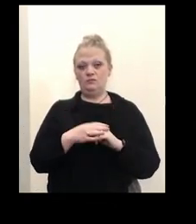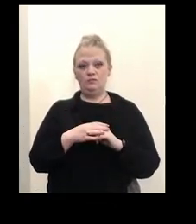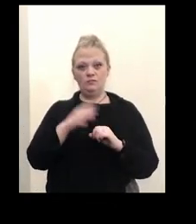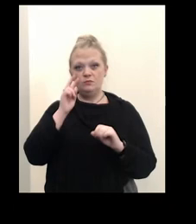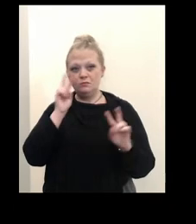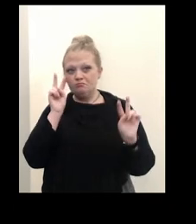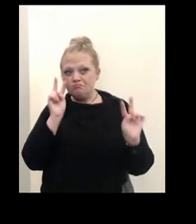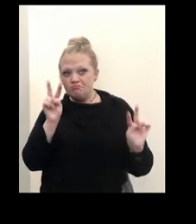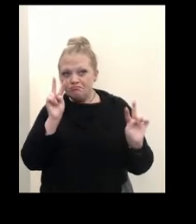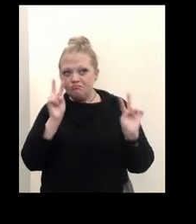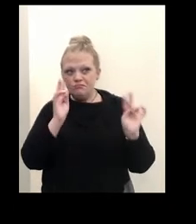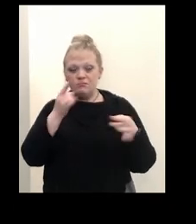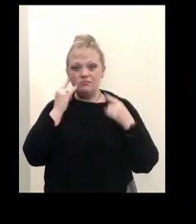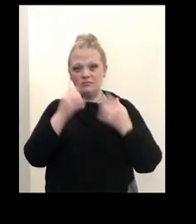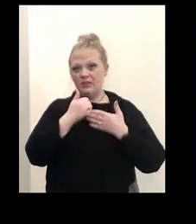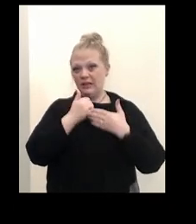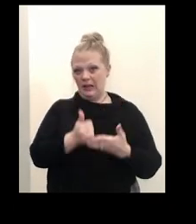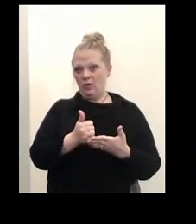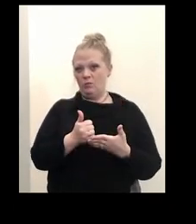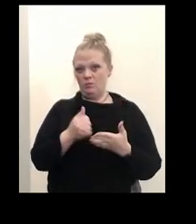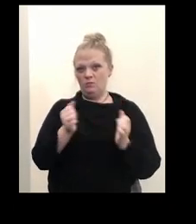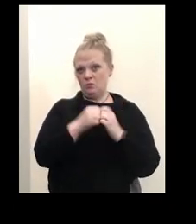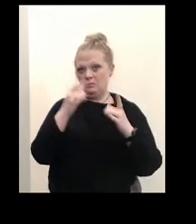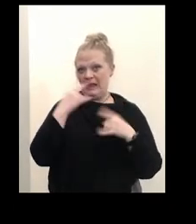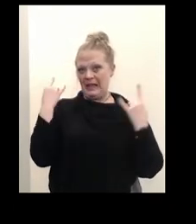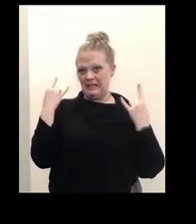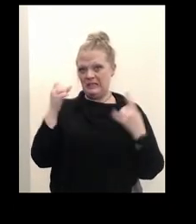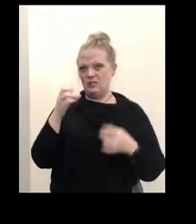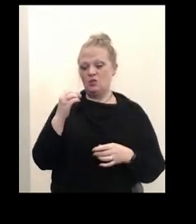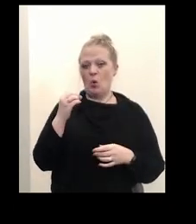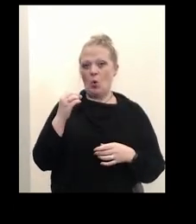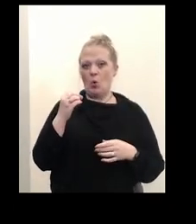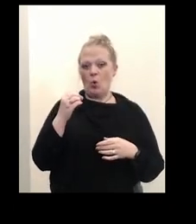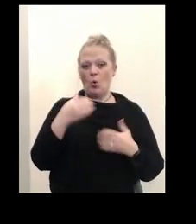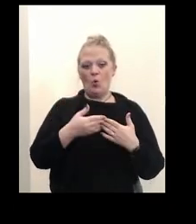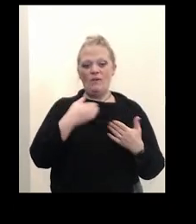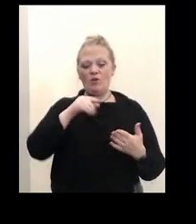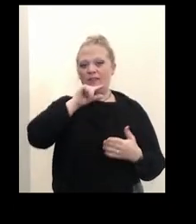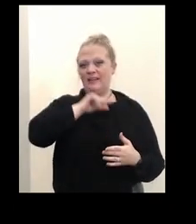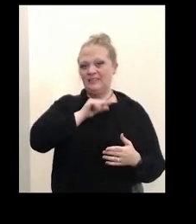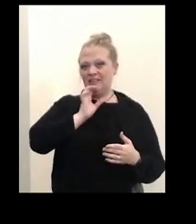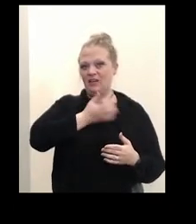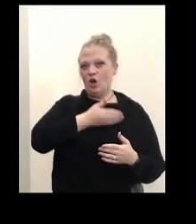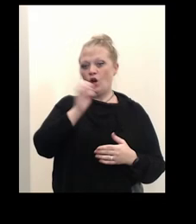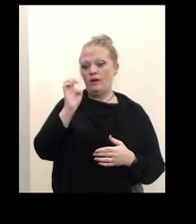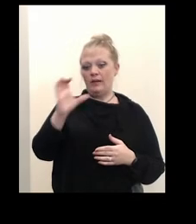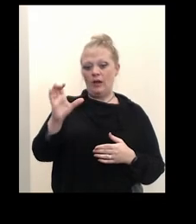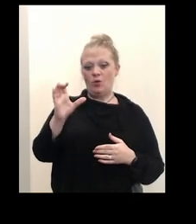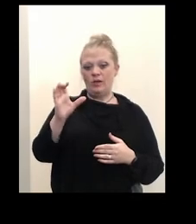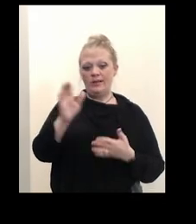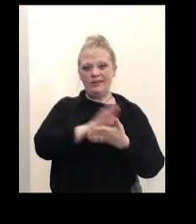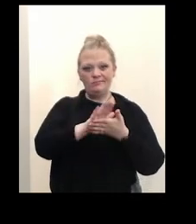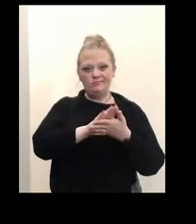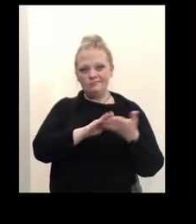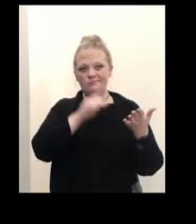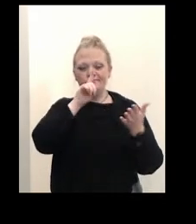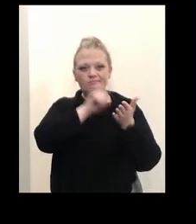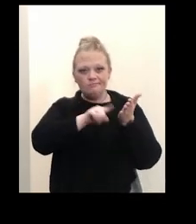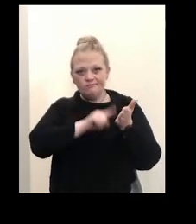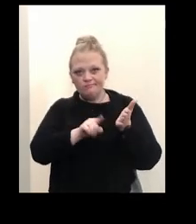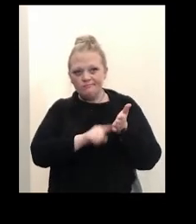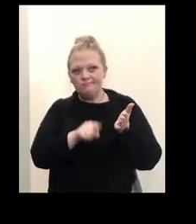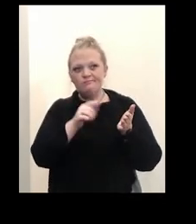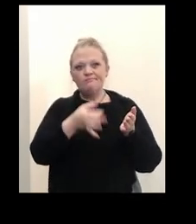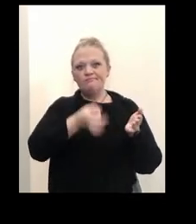and helping to facilitate masking. So since before Thanksgiving, our Erie County sanitarians have been going out and when they